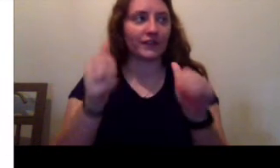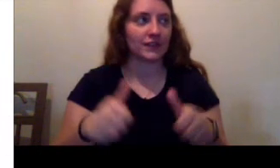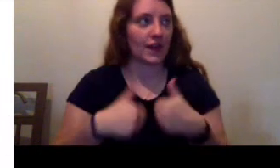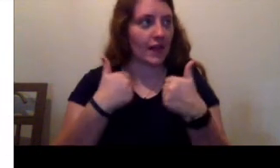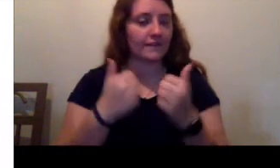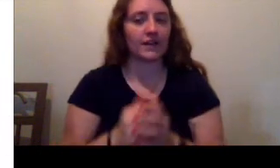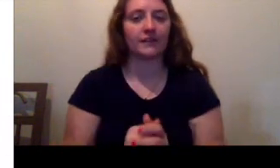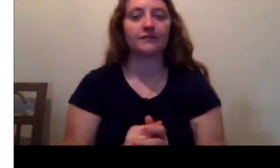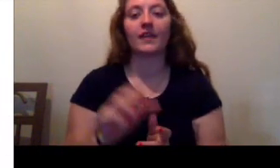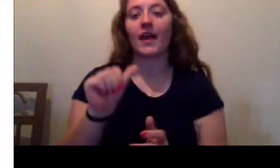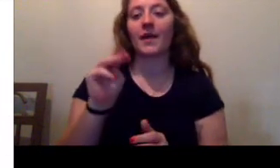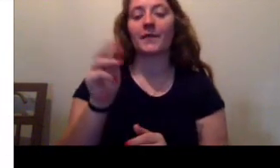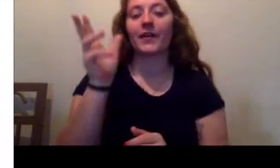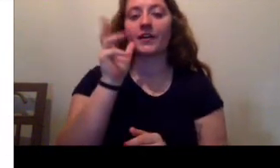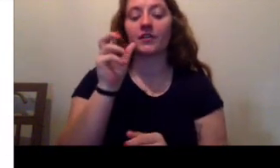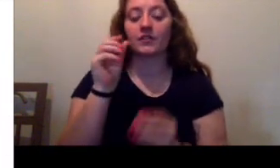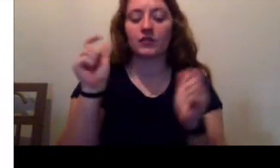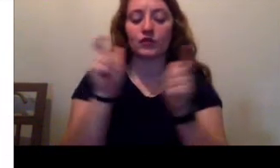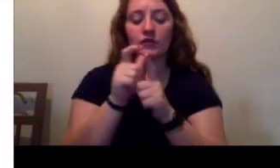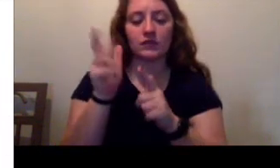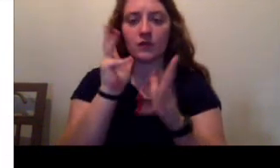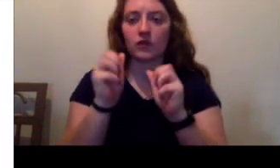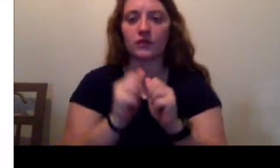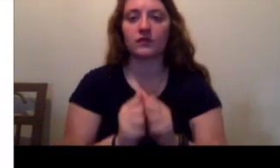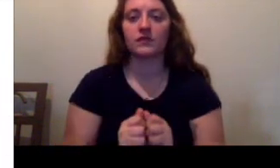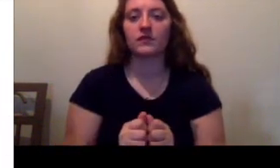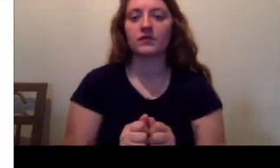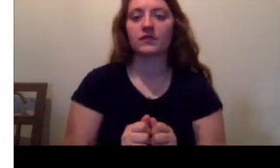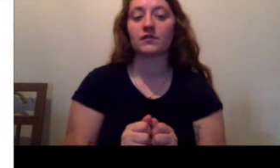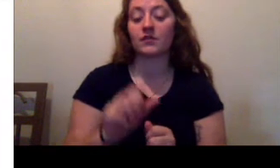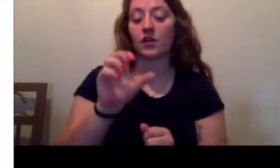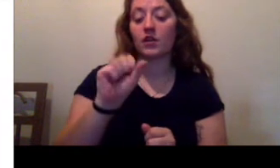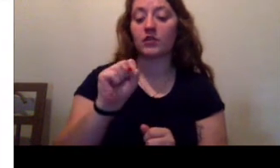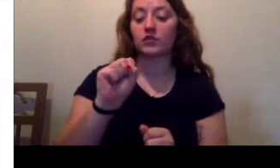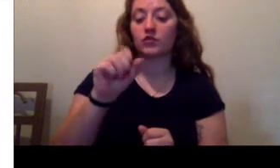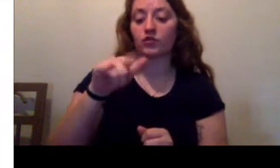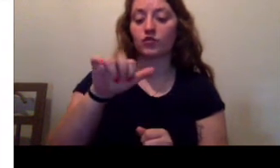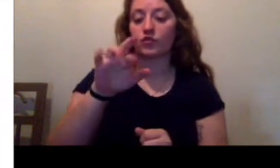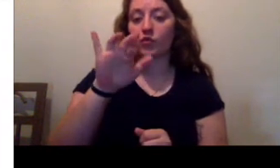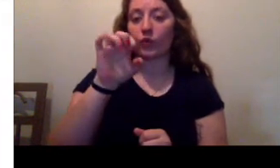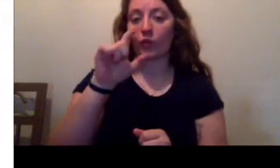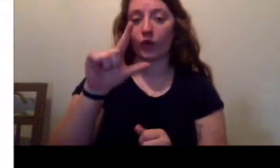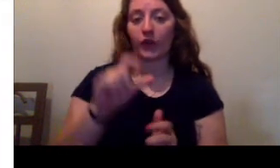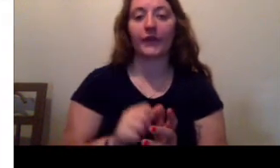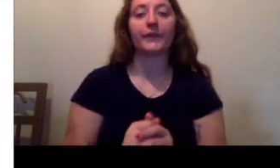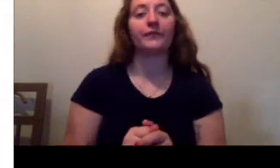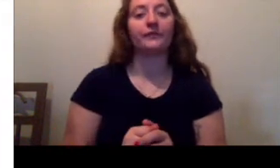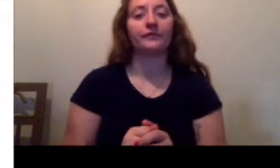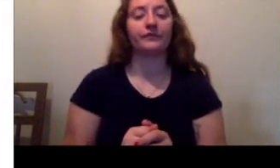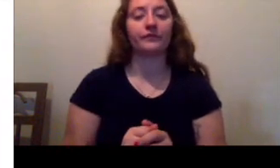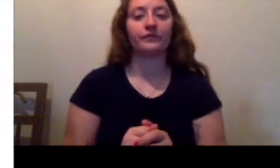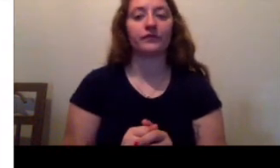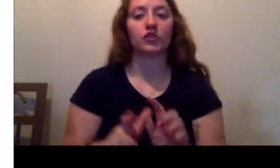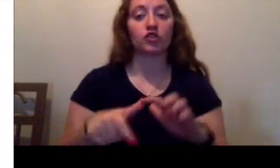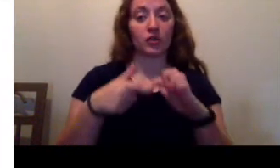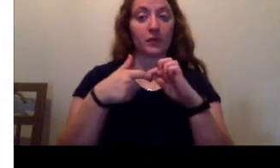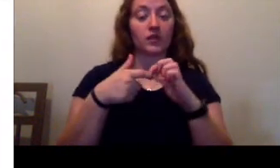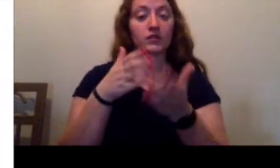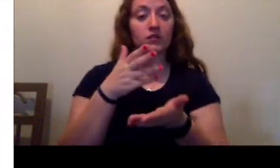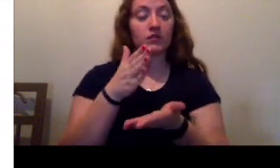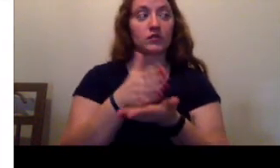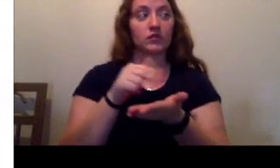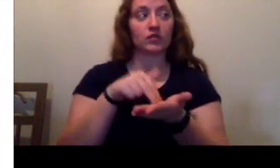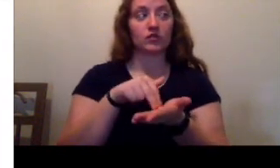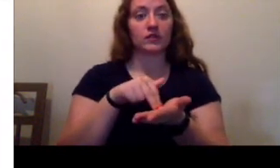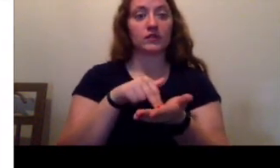Anne-Marie heard a small noise. A squirrel, perhaps, or a rabbit scampering nearby. She paused, stood